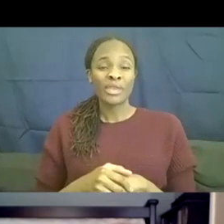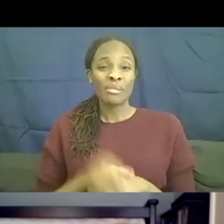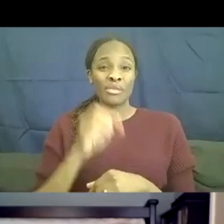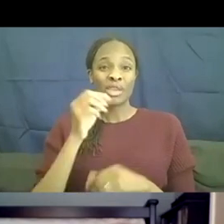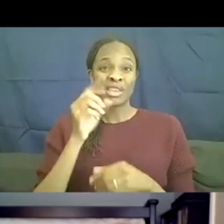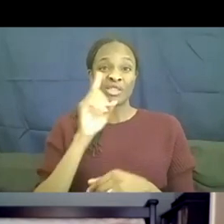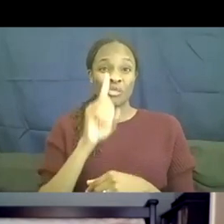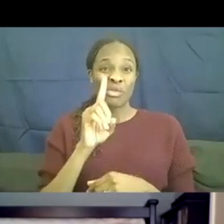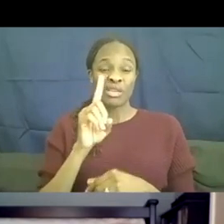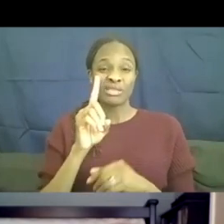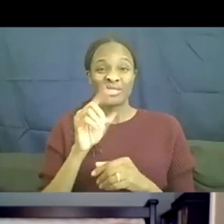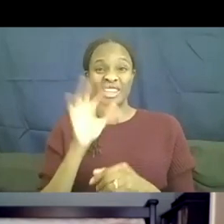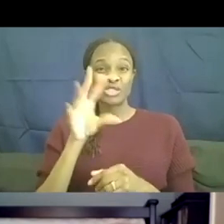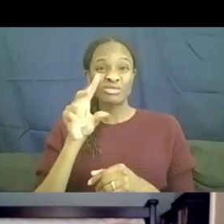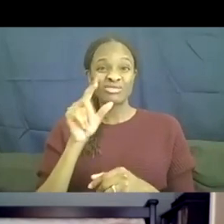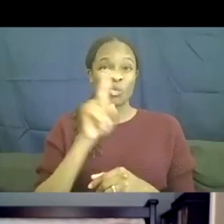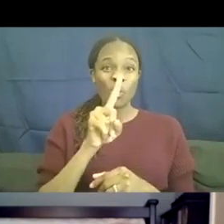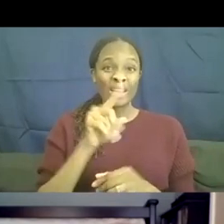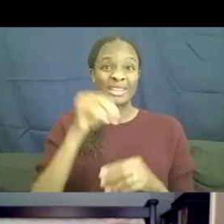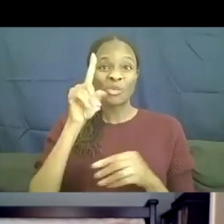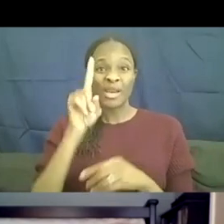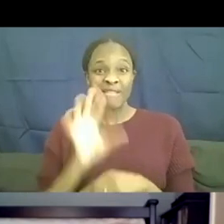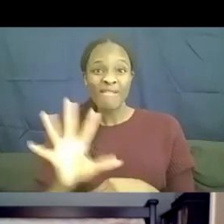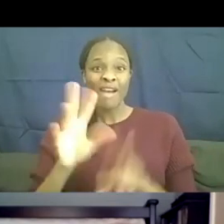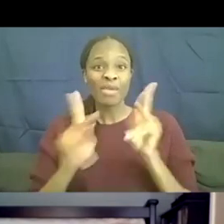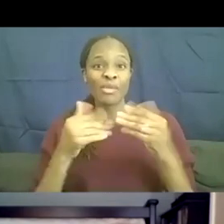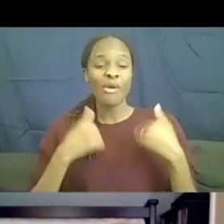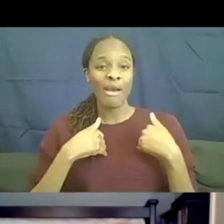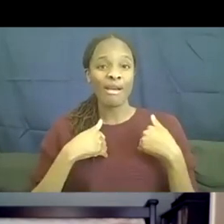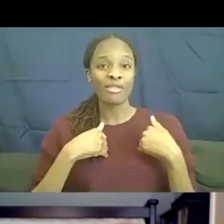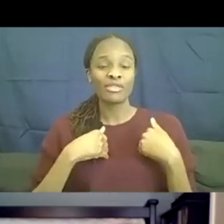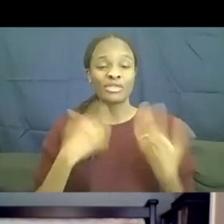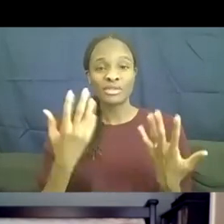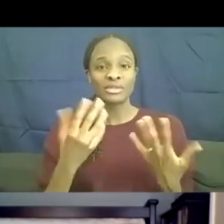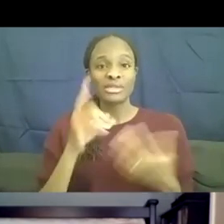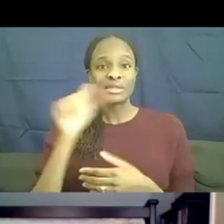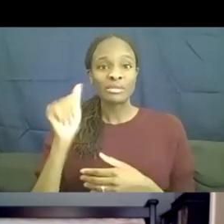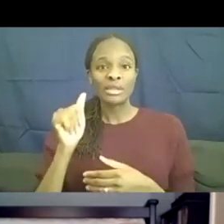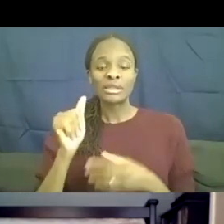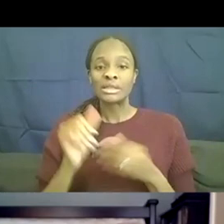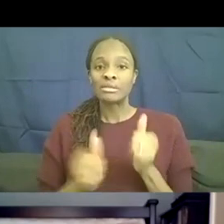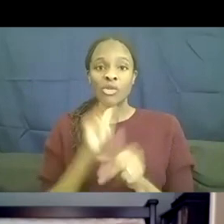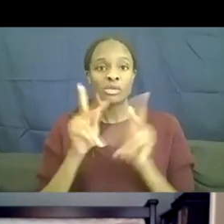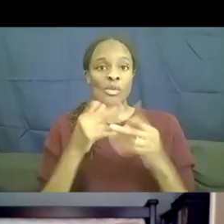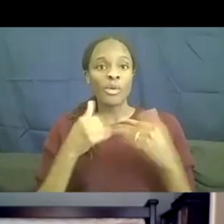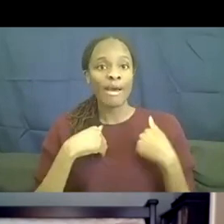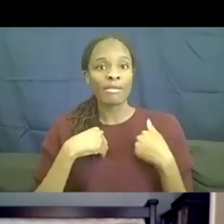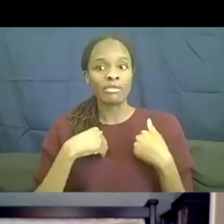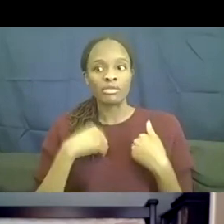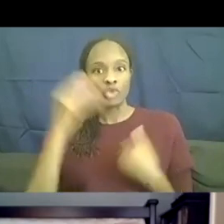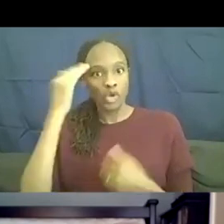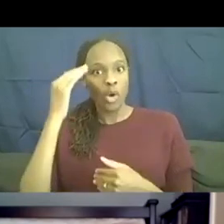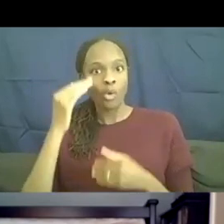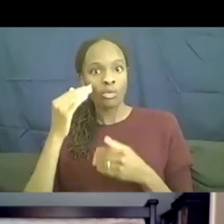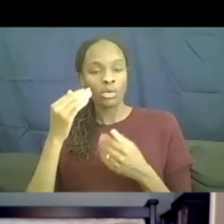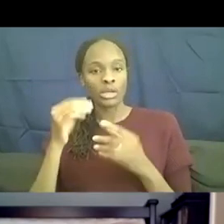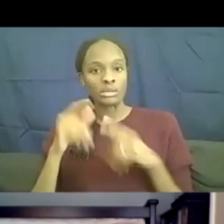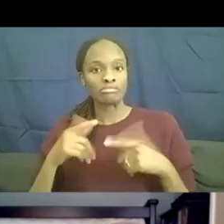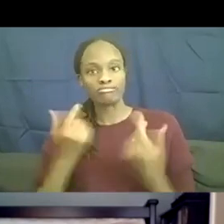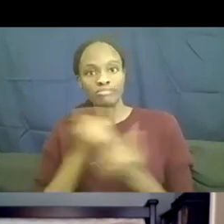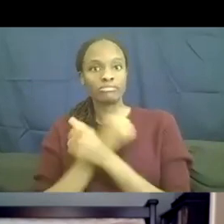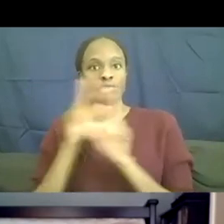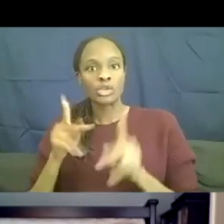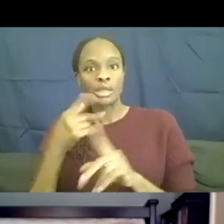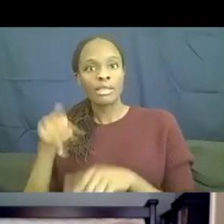disability and the majority of folks in the U.S. have a loved one with a disability and by simply showing more people with disabilities on